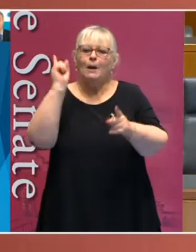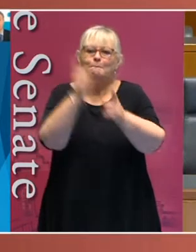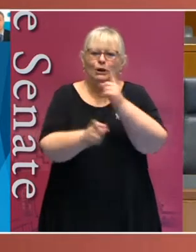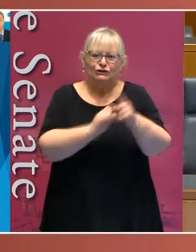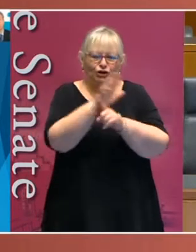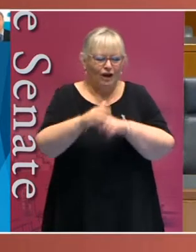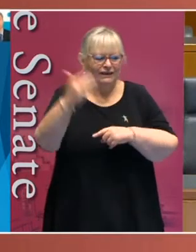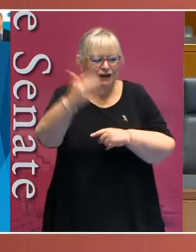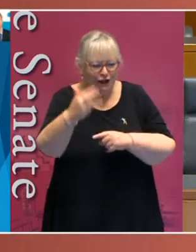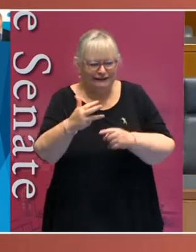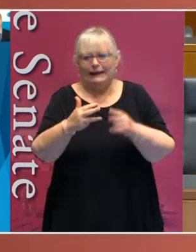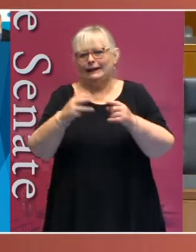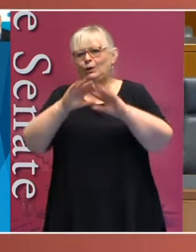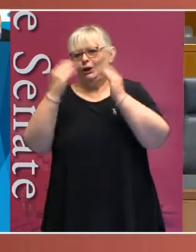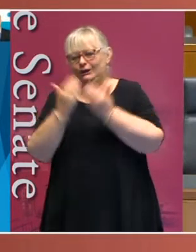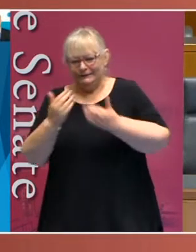-COVID-19 world.